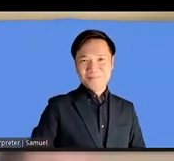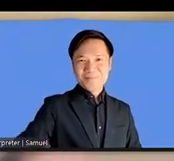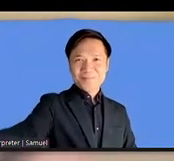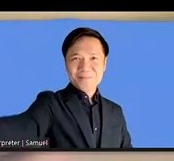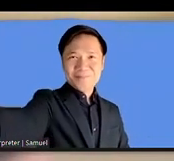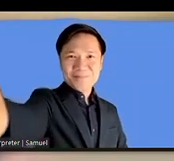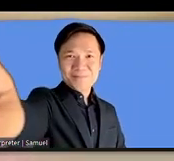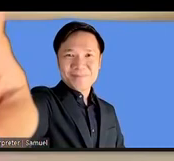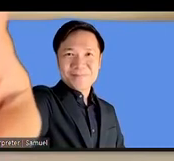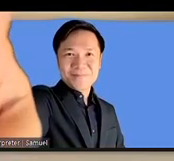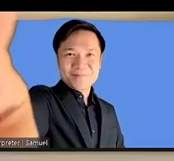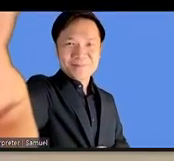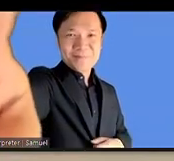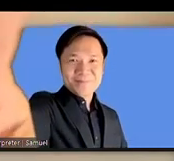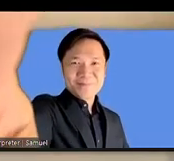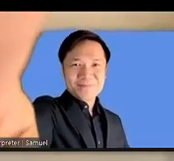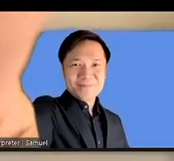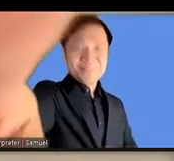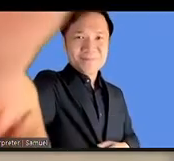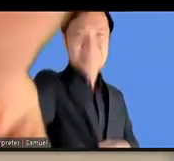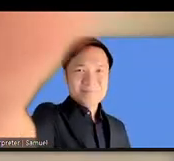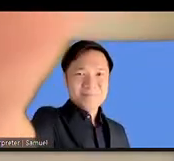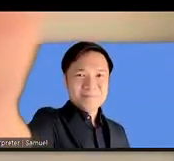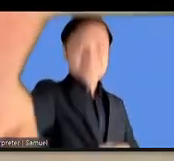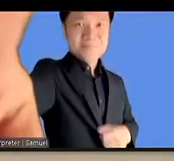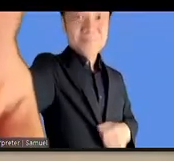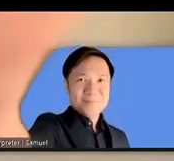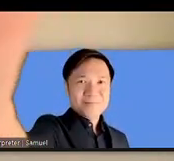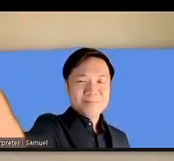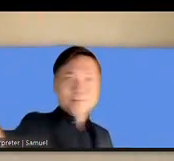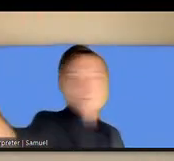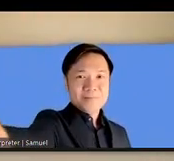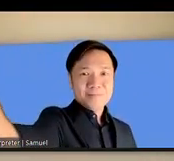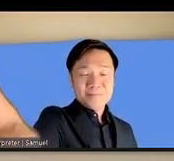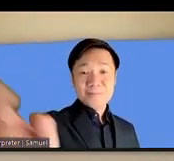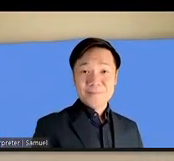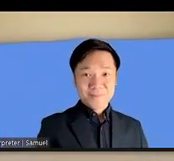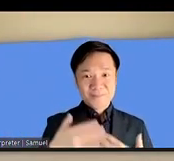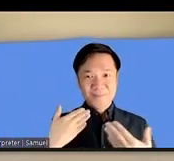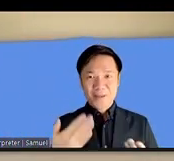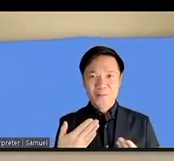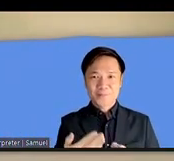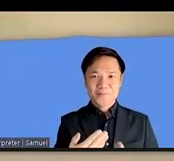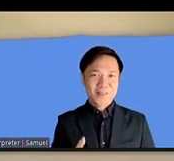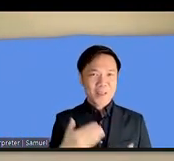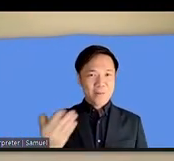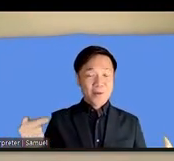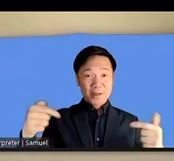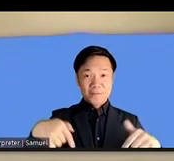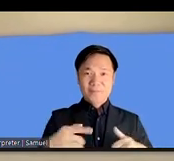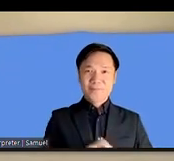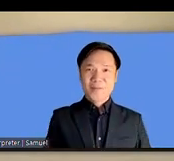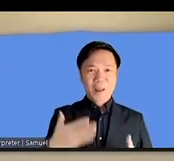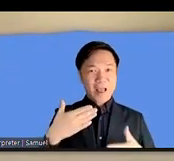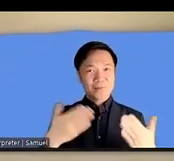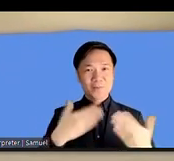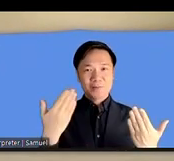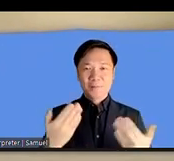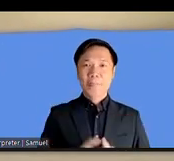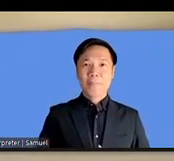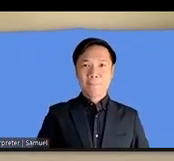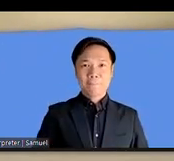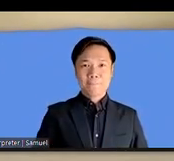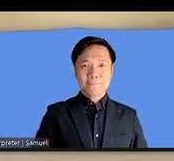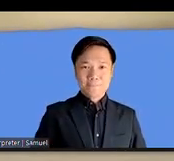Thank you Judith thank you very much ladies and gentlemen thank you very much for joining us good afternoon to everyone present